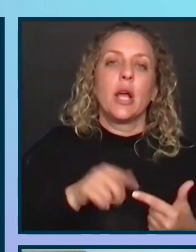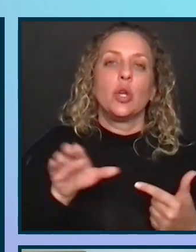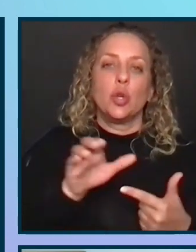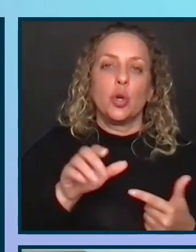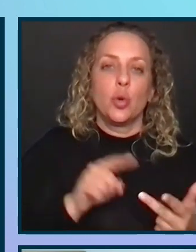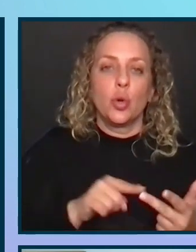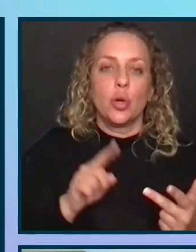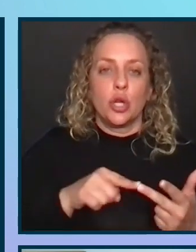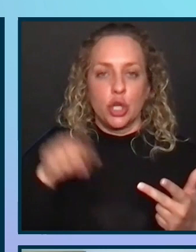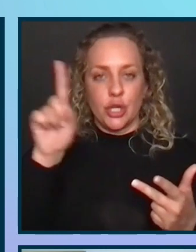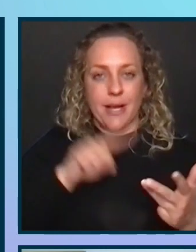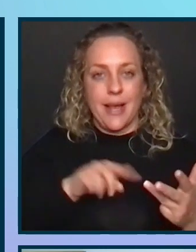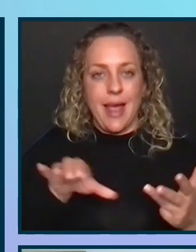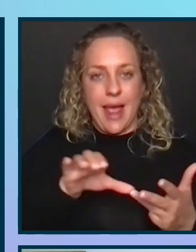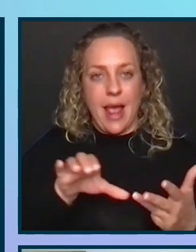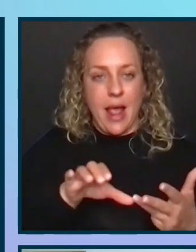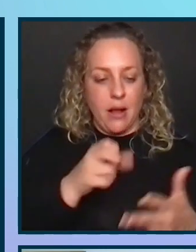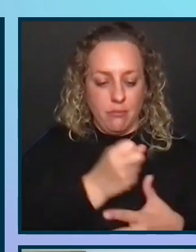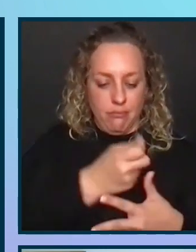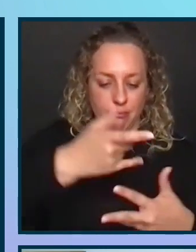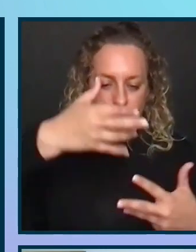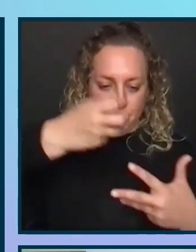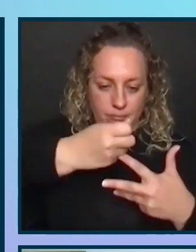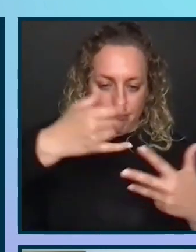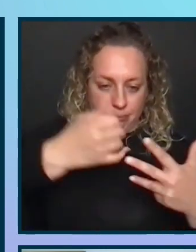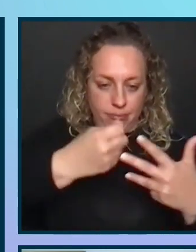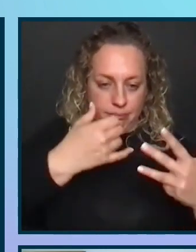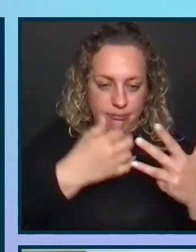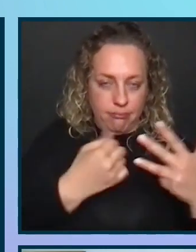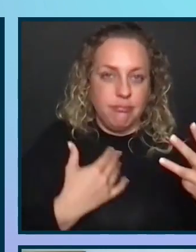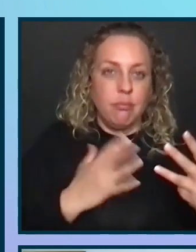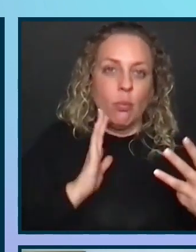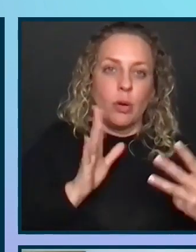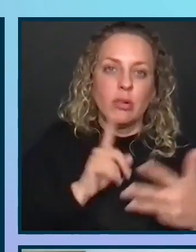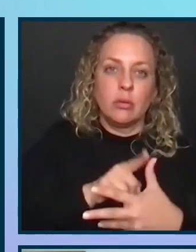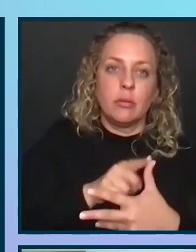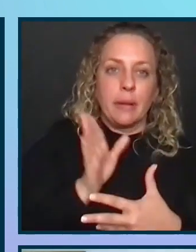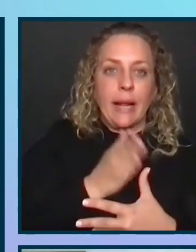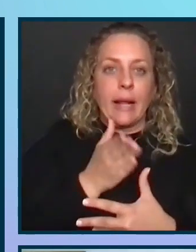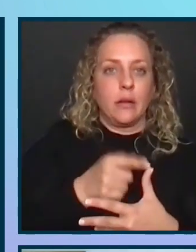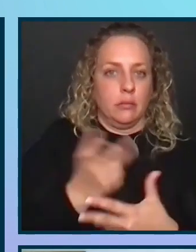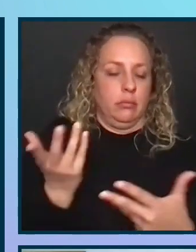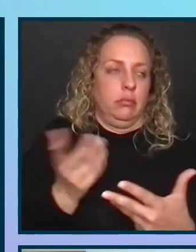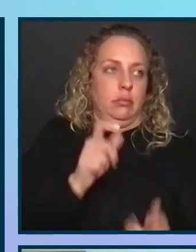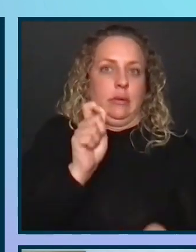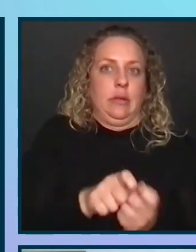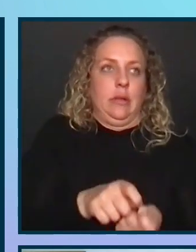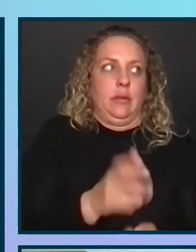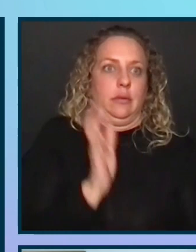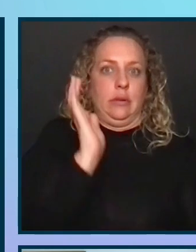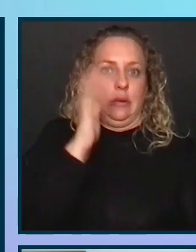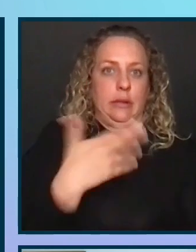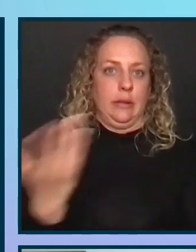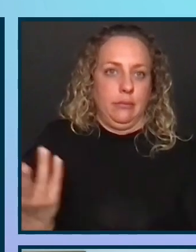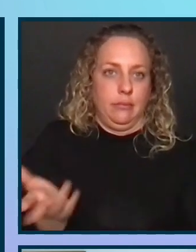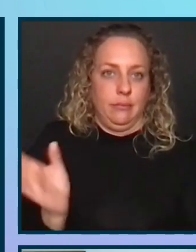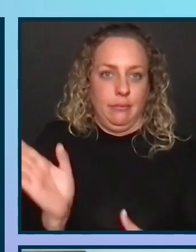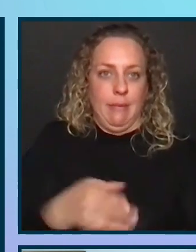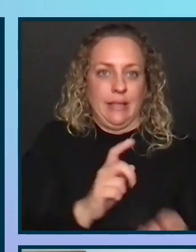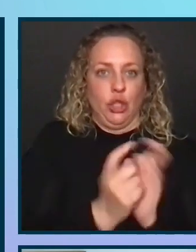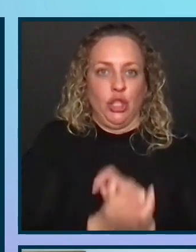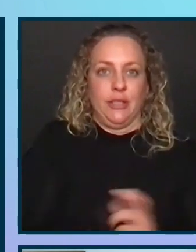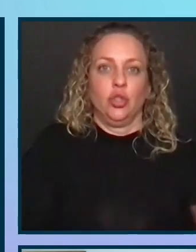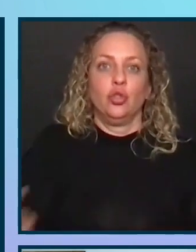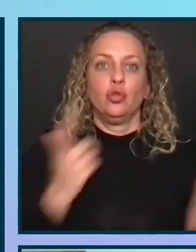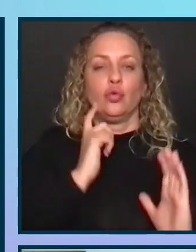and Act. So let's dig a little bit more in each of those. So what's Plan? Well, Plan is exactly like it sounds. Plan a change.